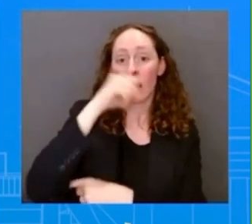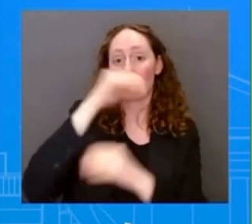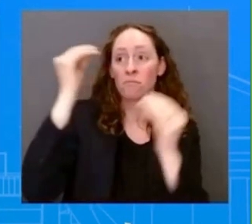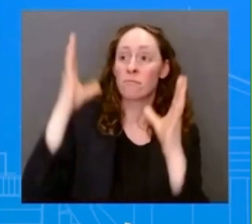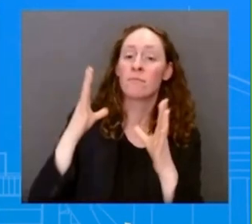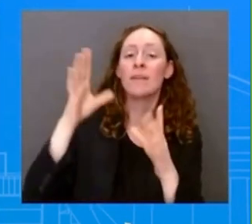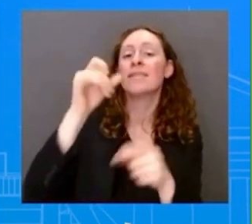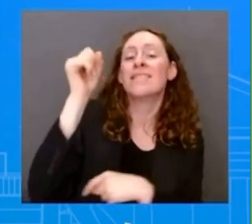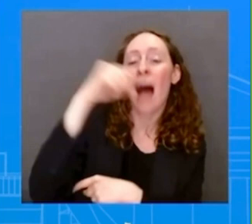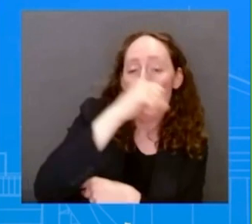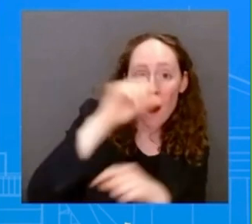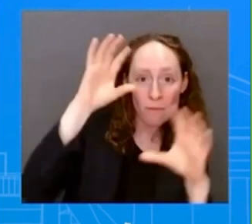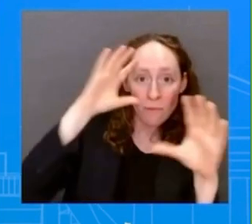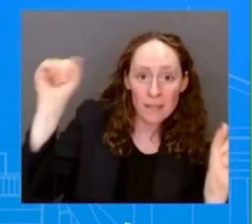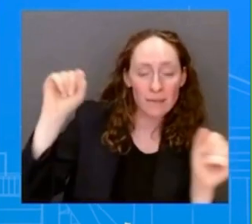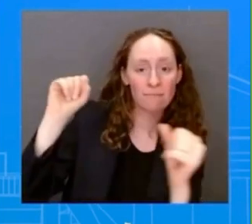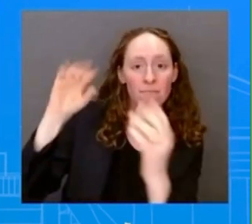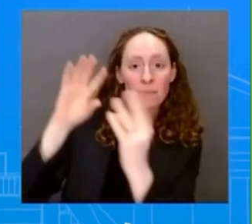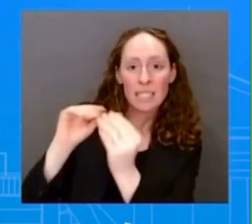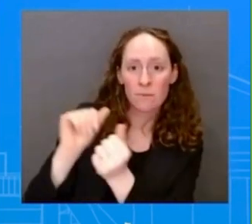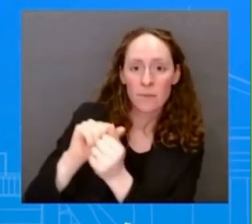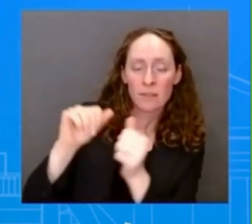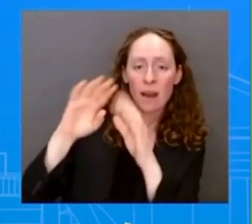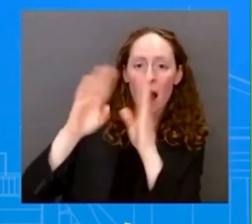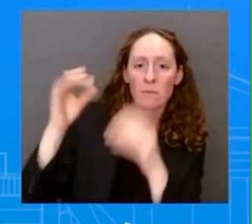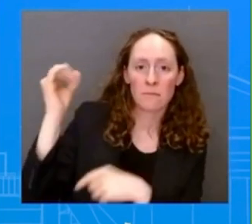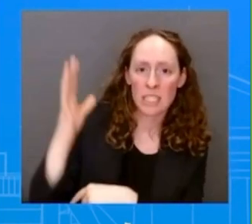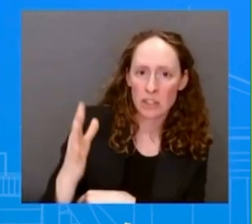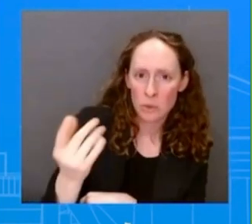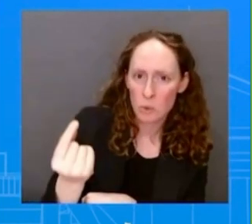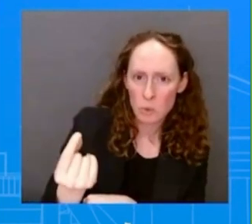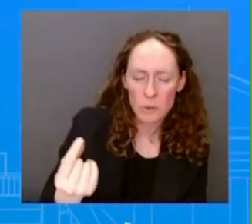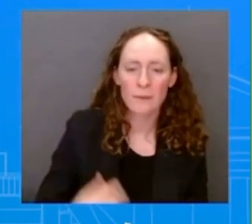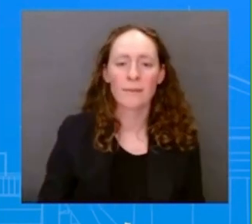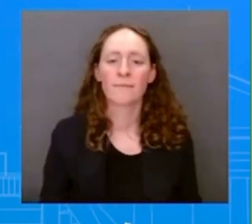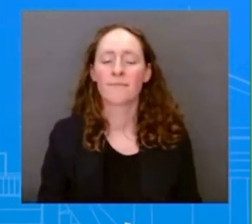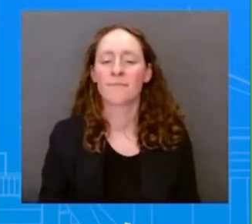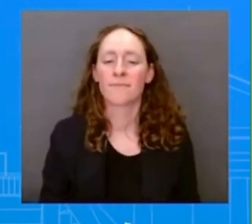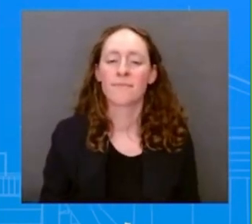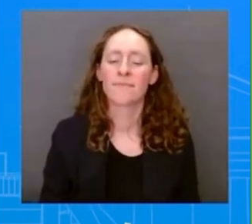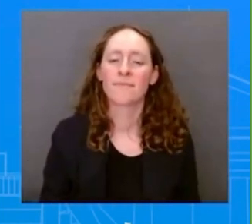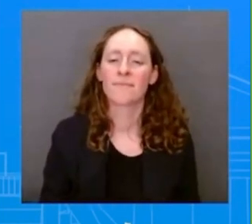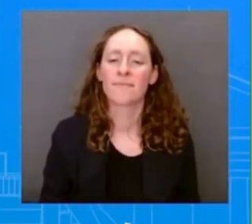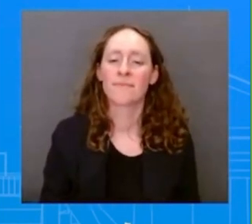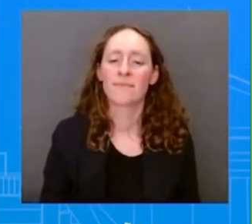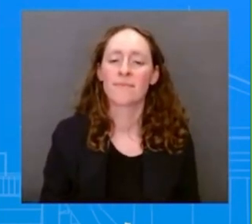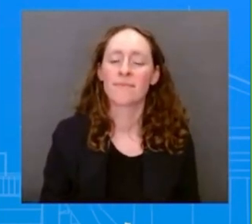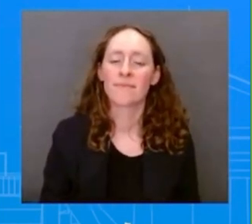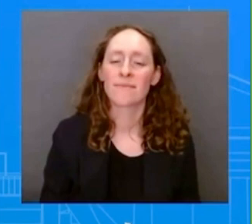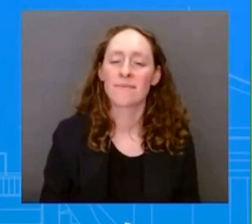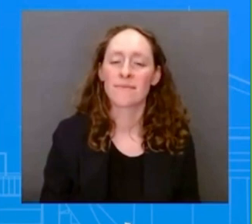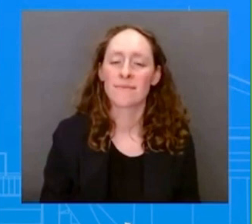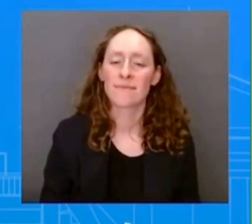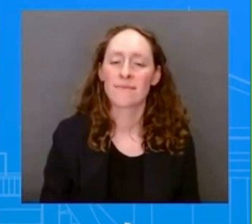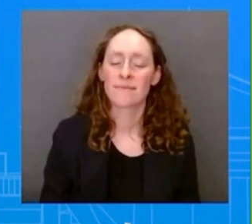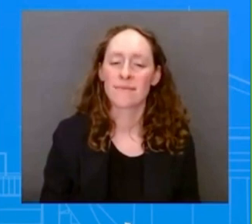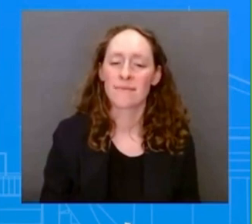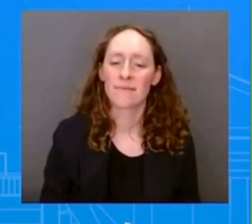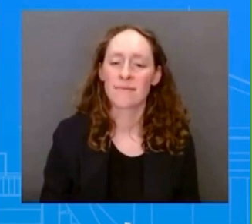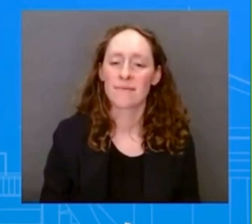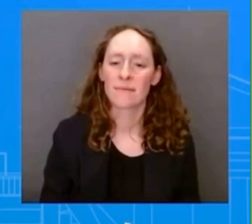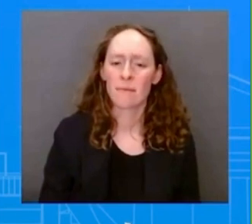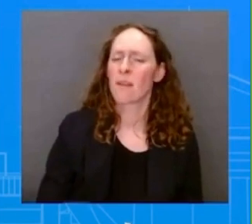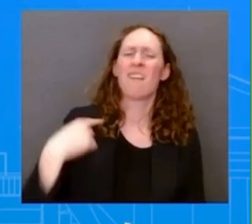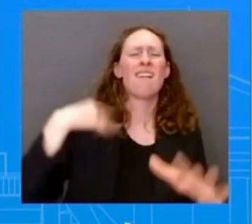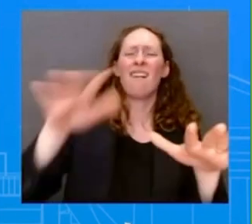What we hope to see here is a normal, uneventful transit by President Tsai-Yen